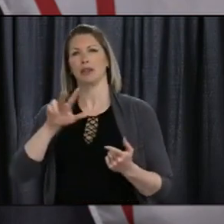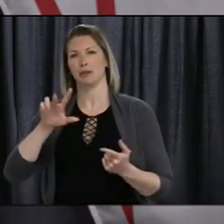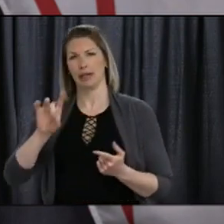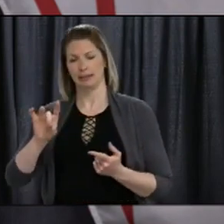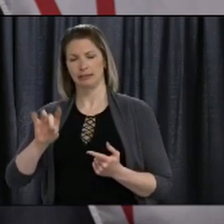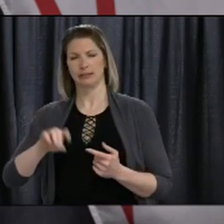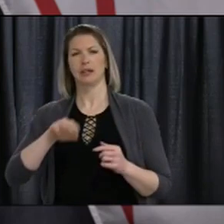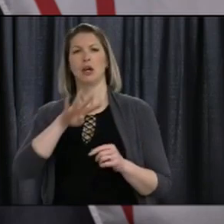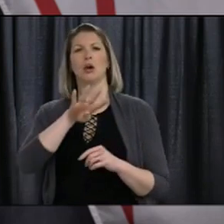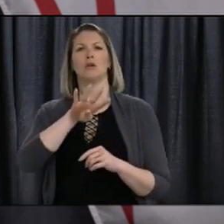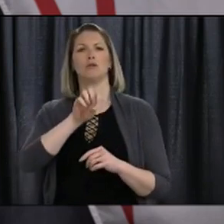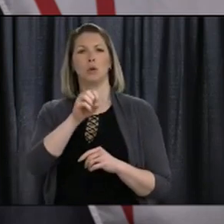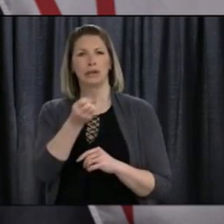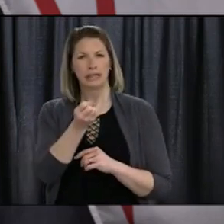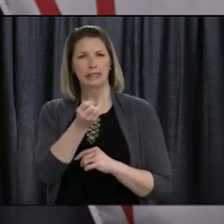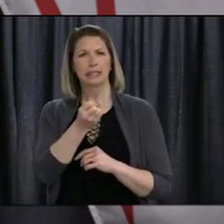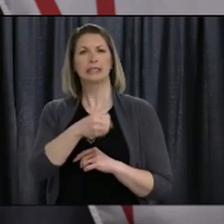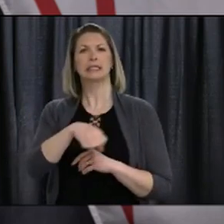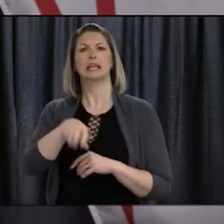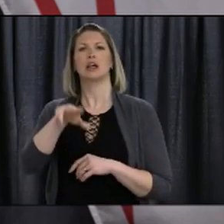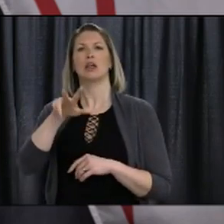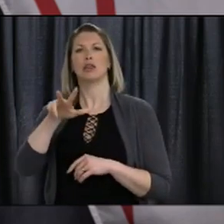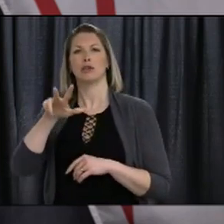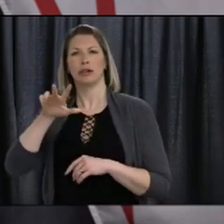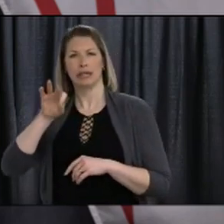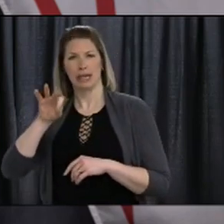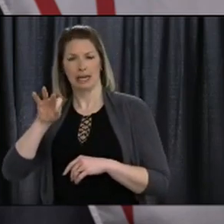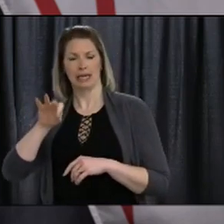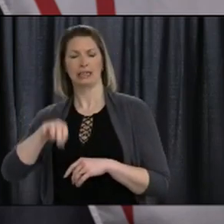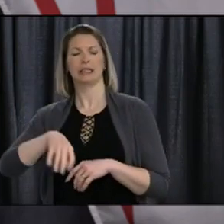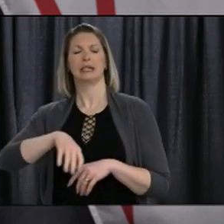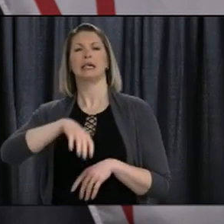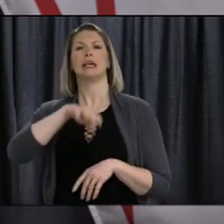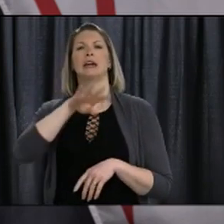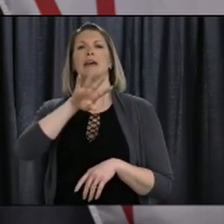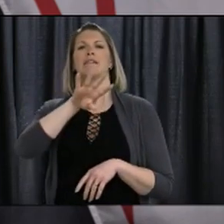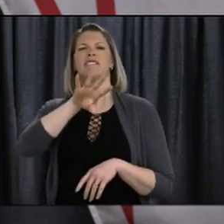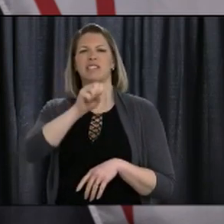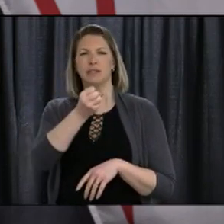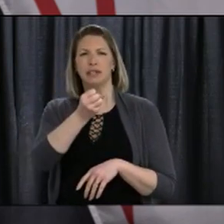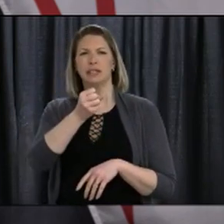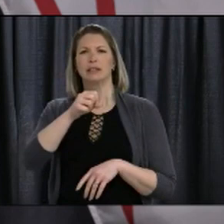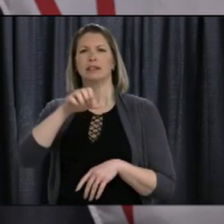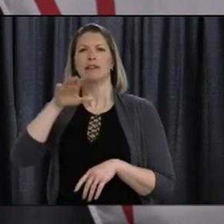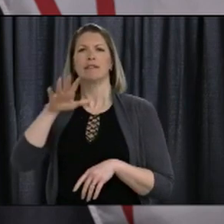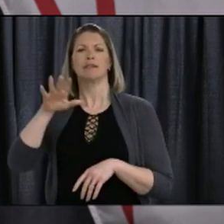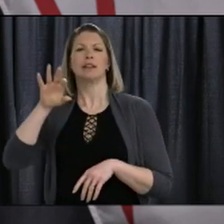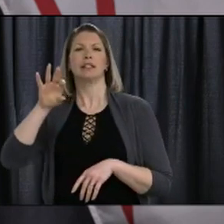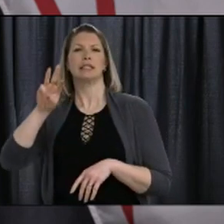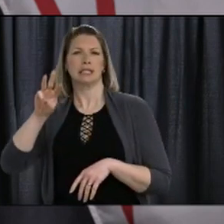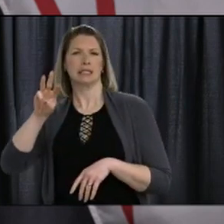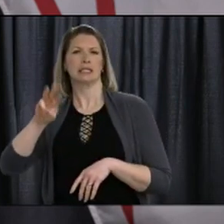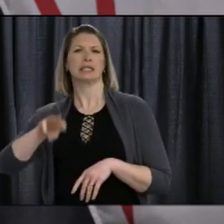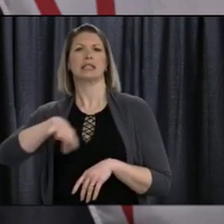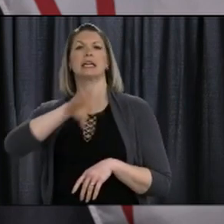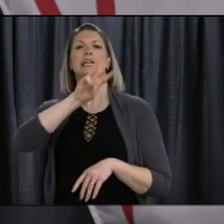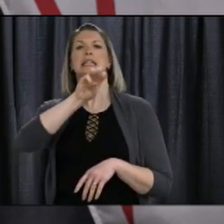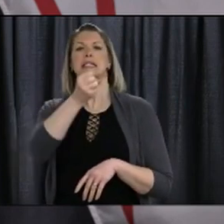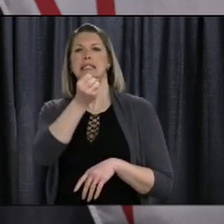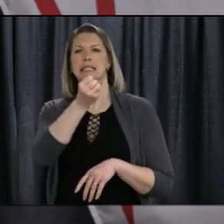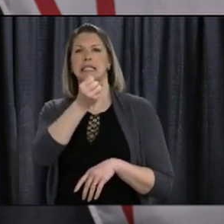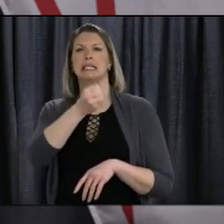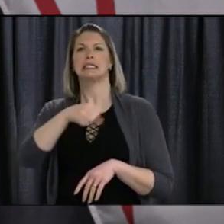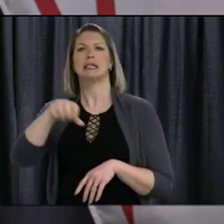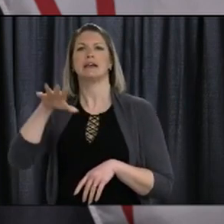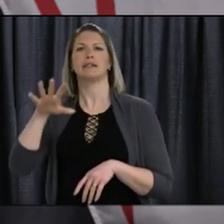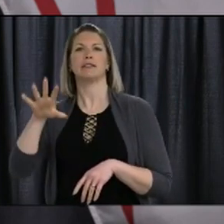39, 39 people between 40 and 49, 56 between 50 and 59, 57 between 60 and